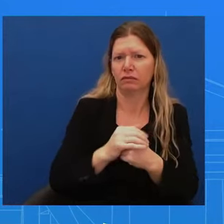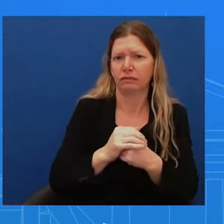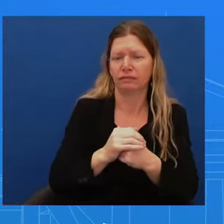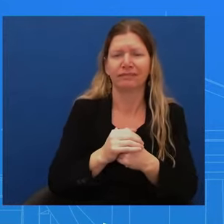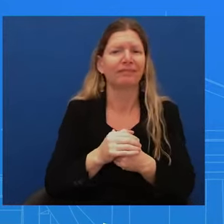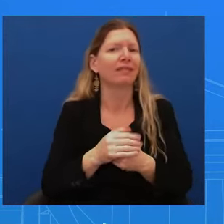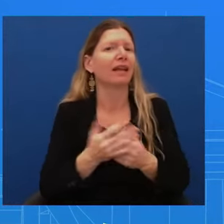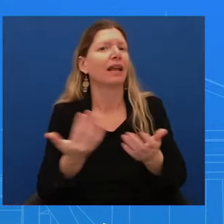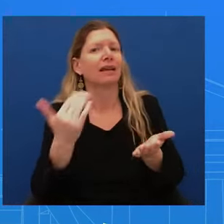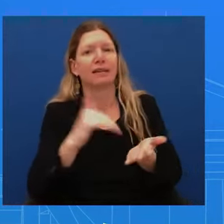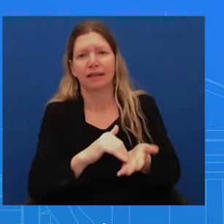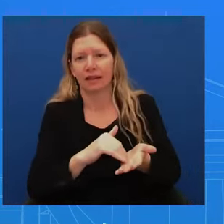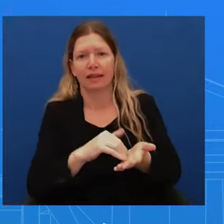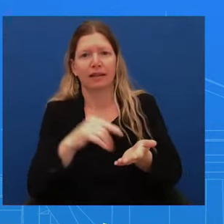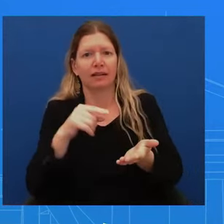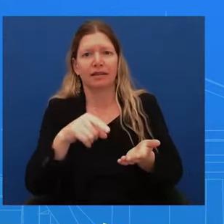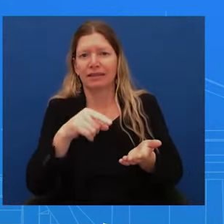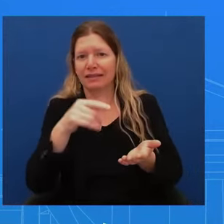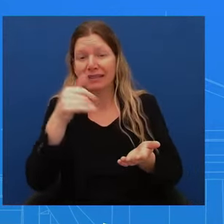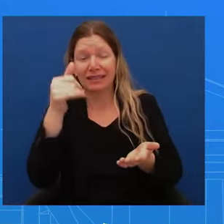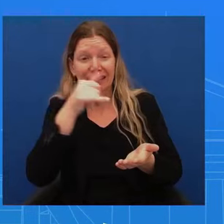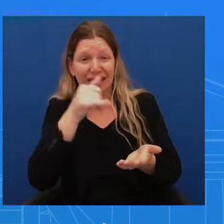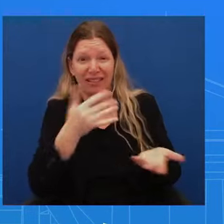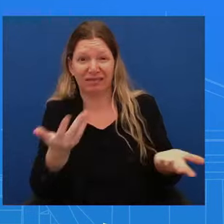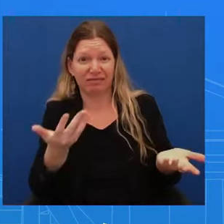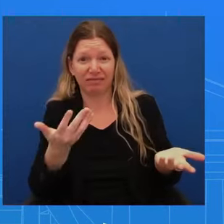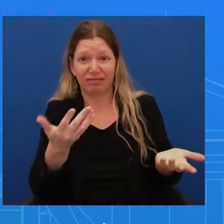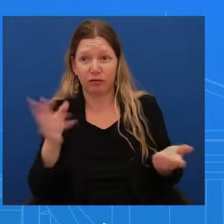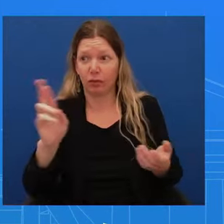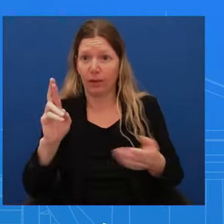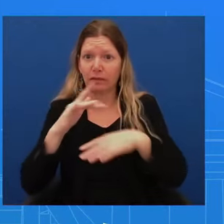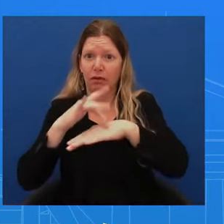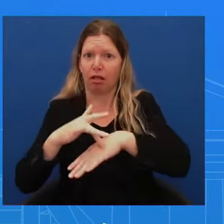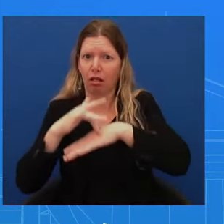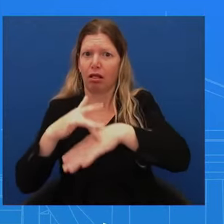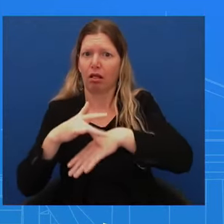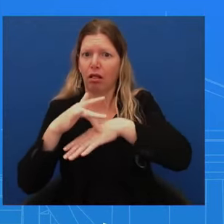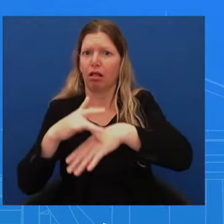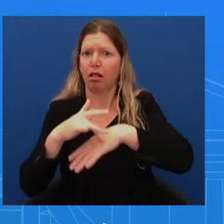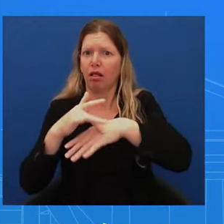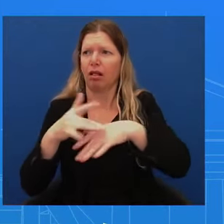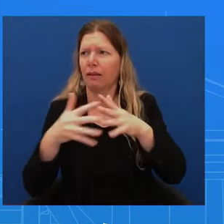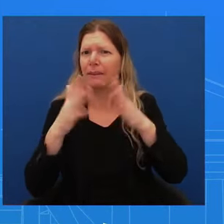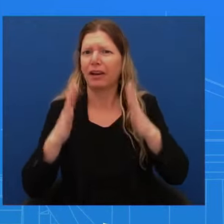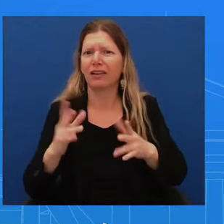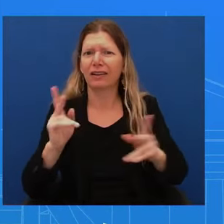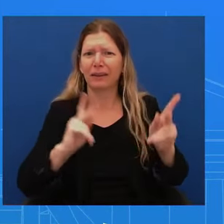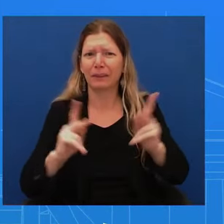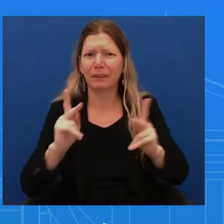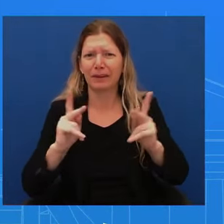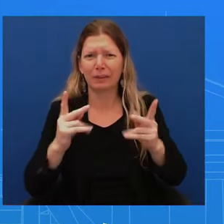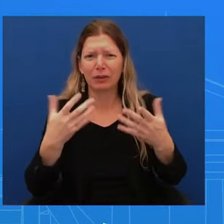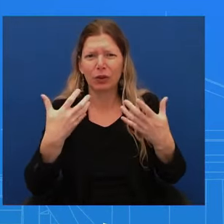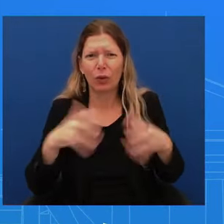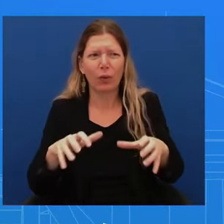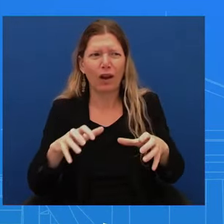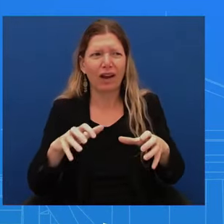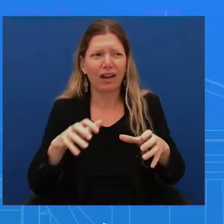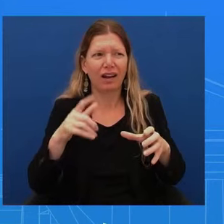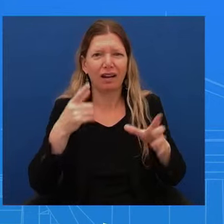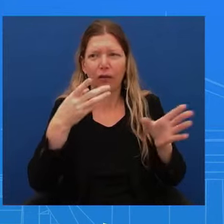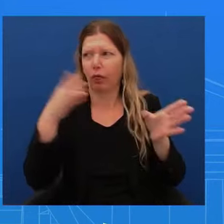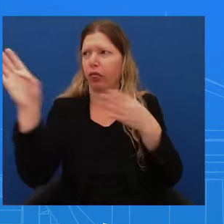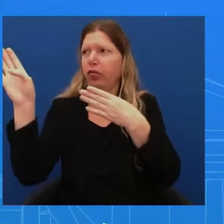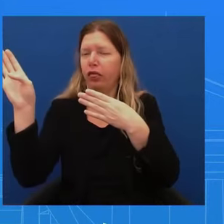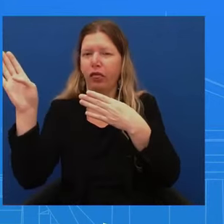want to see is Congress to deliver and House Republicans continue to do this political stance